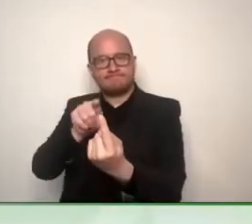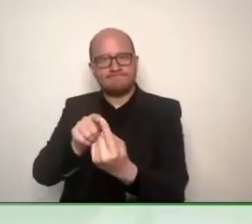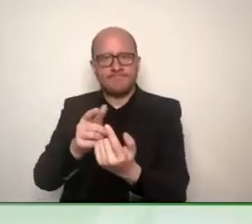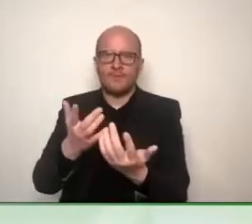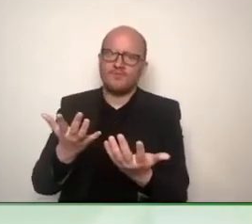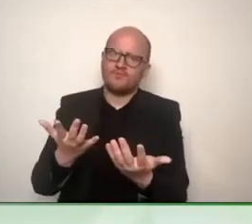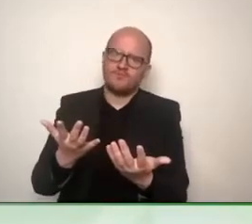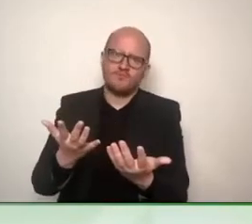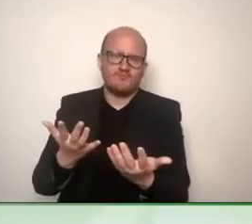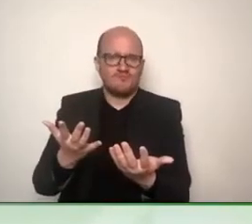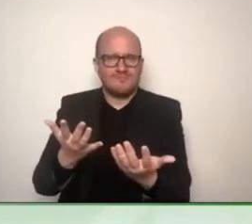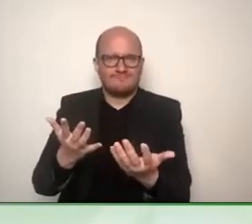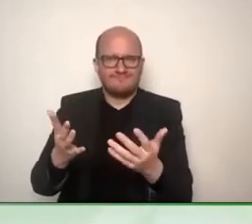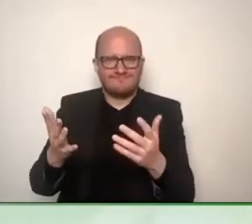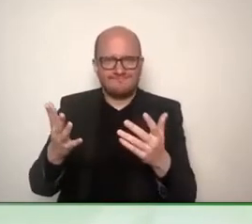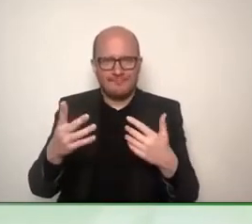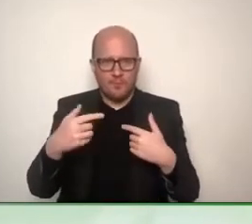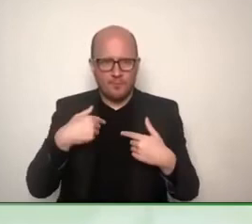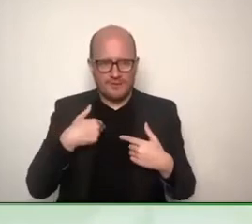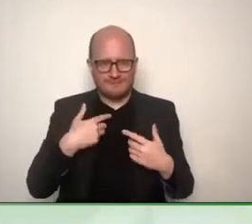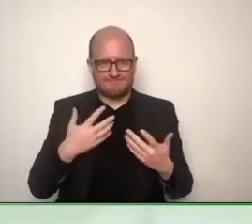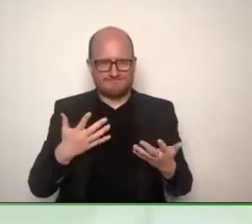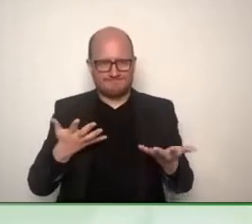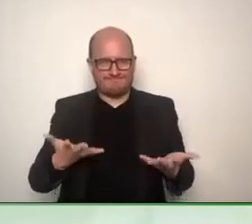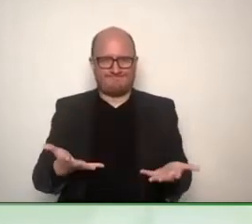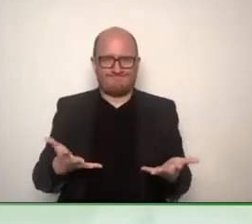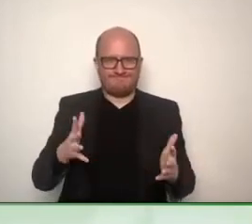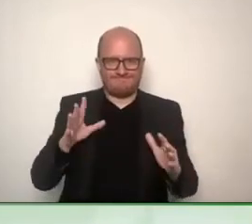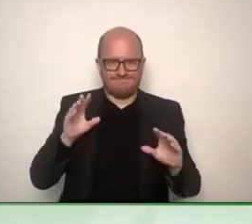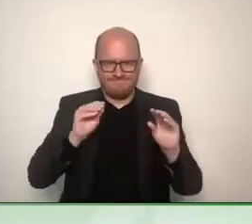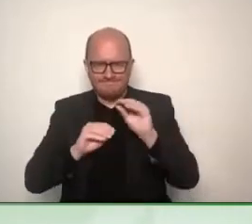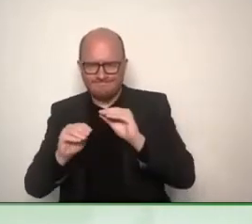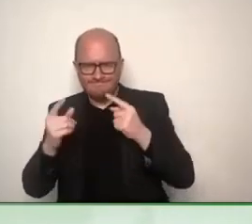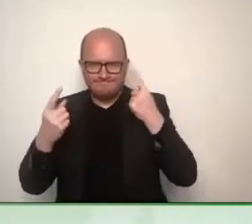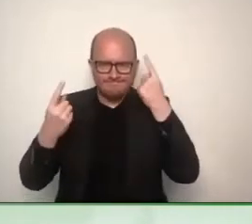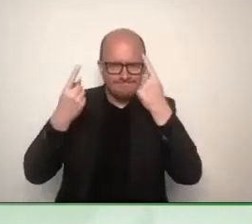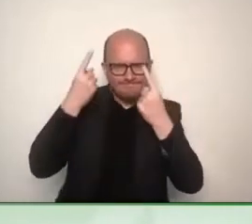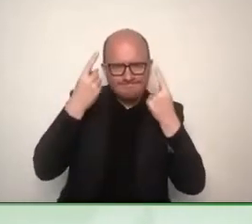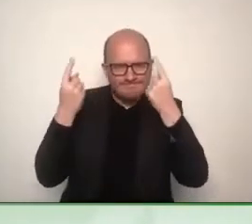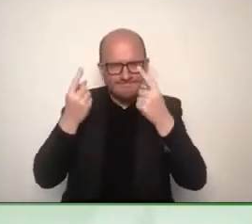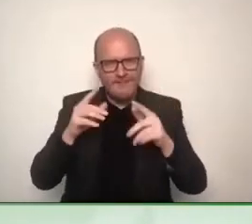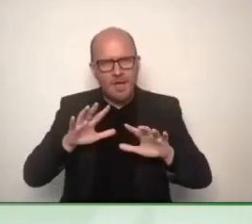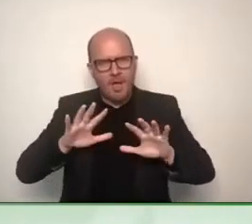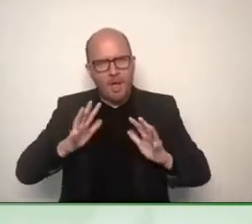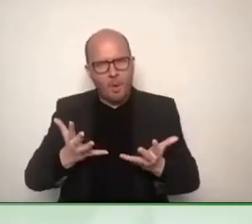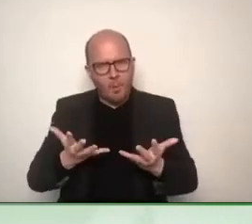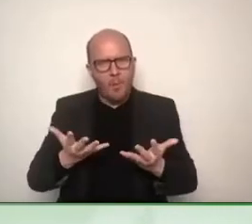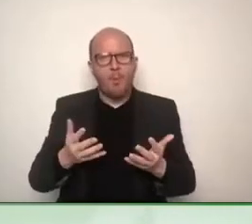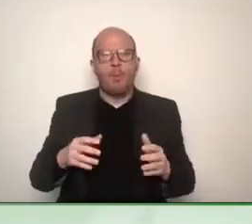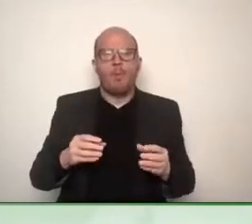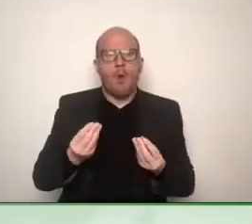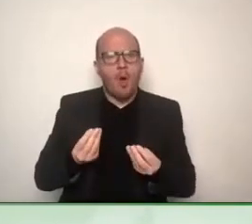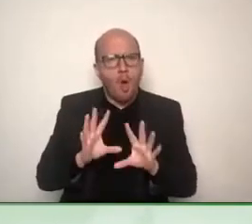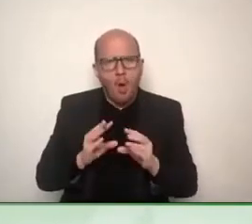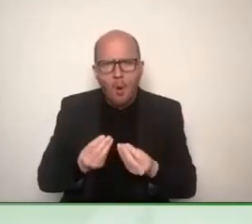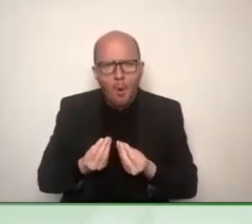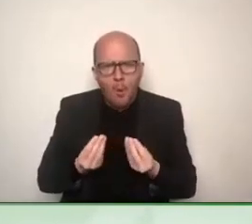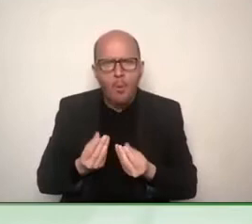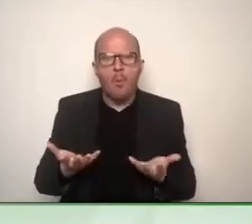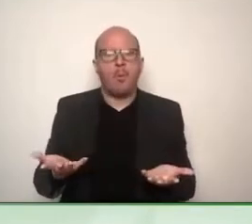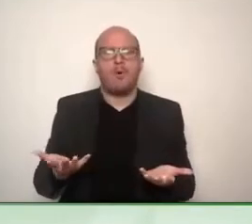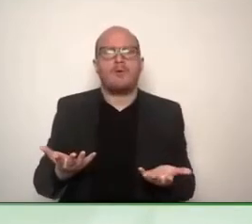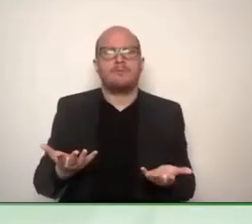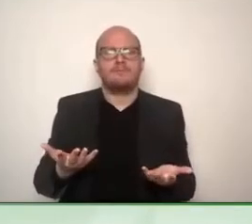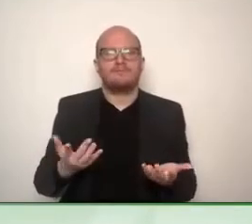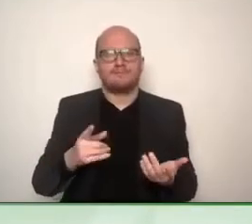to find out of course. But if you look at what's happening at this conference, you see where the global challenges are. On the one hand there is a